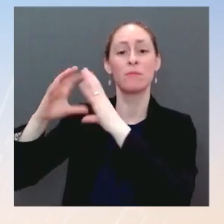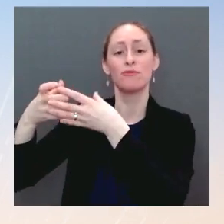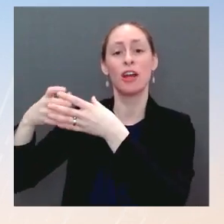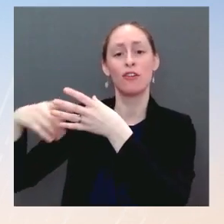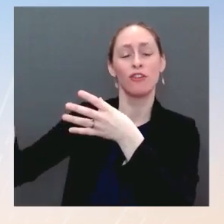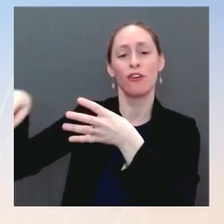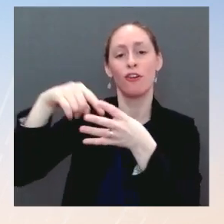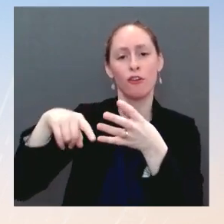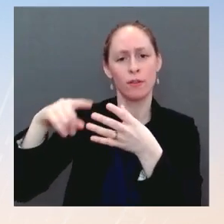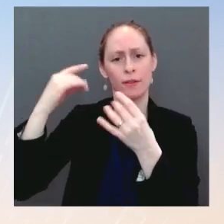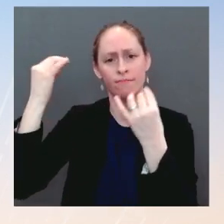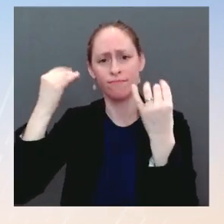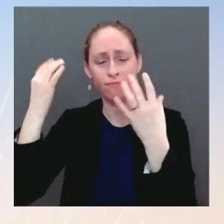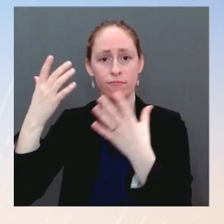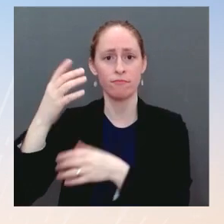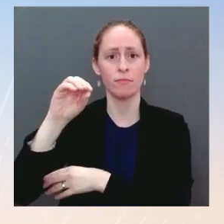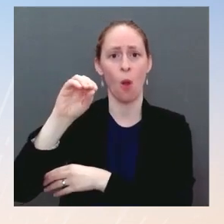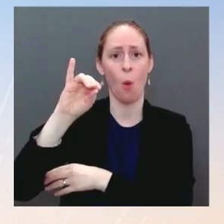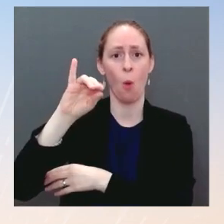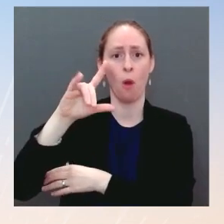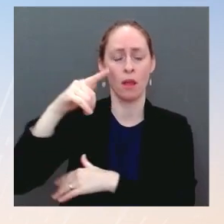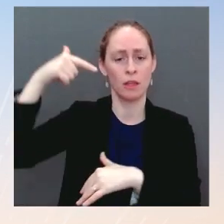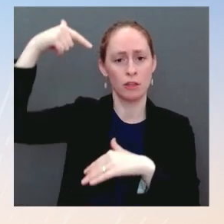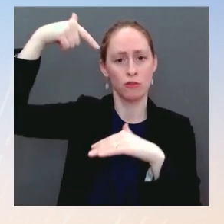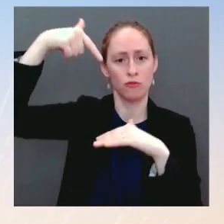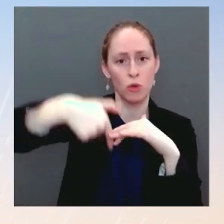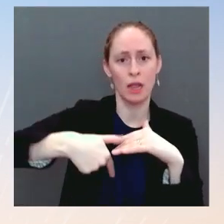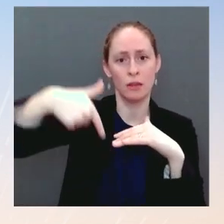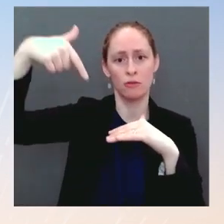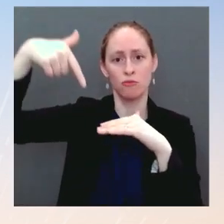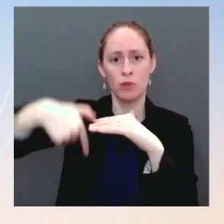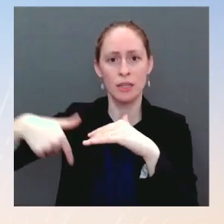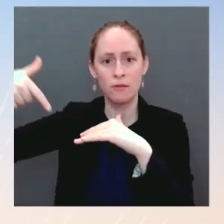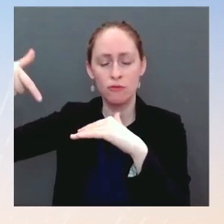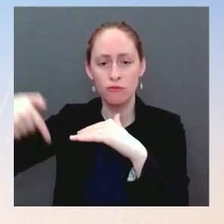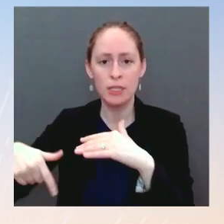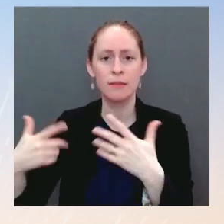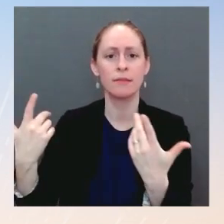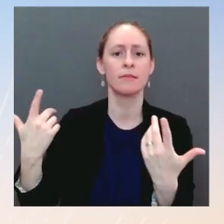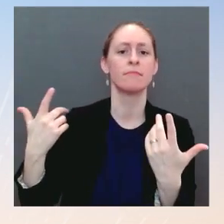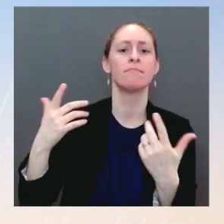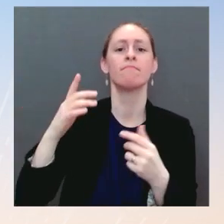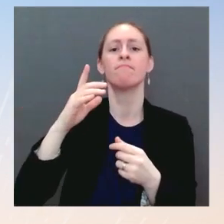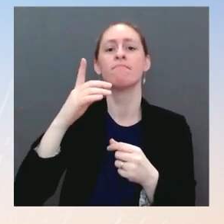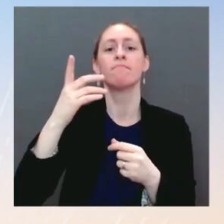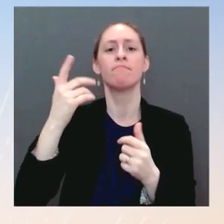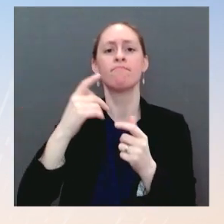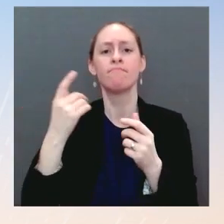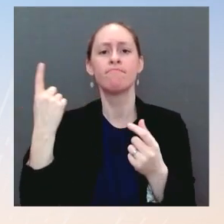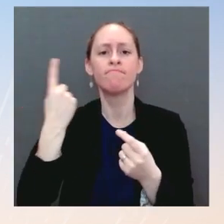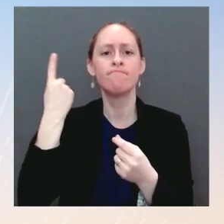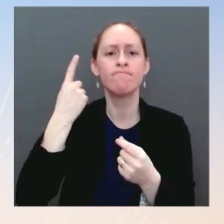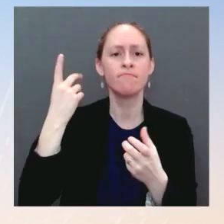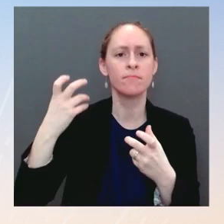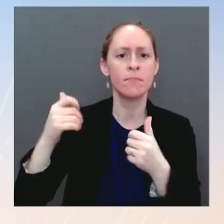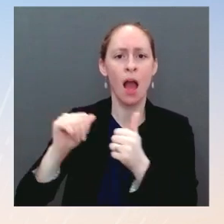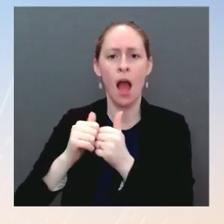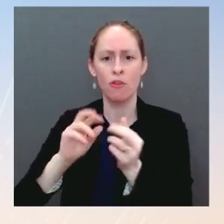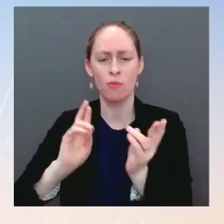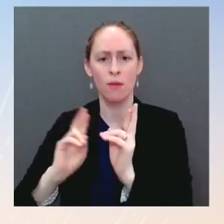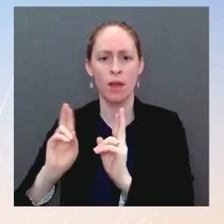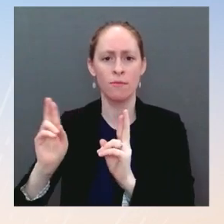record for the largest offshore lease sale last year in the Gulf of Mexico and is now preparing several other major lease sales. Can you explain